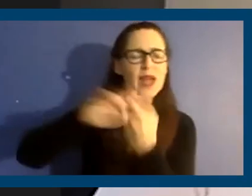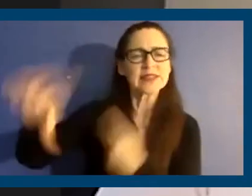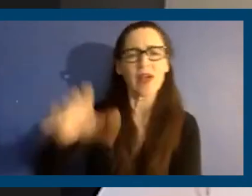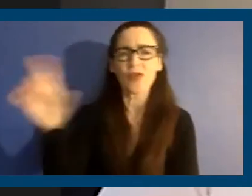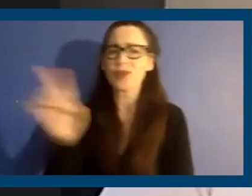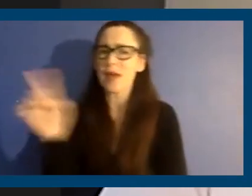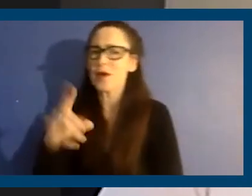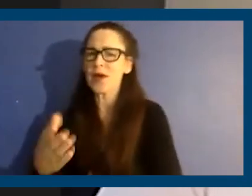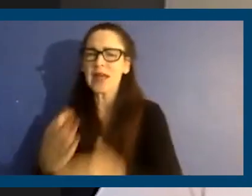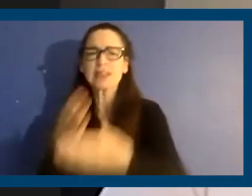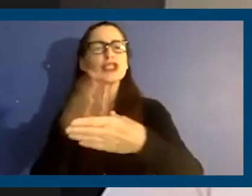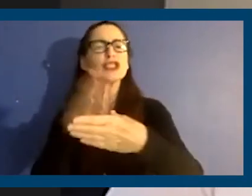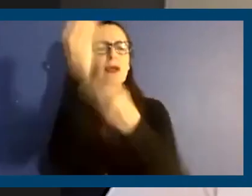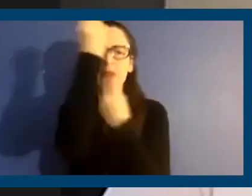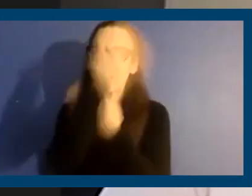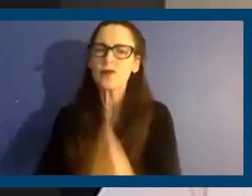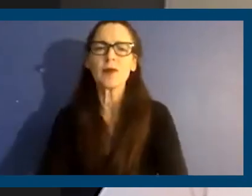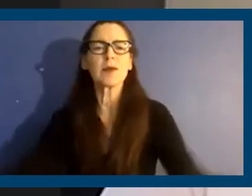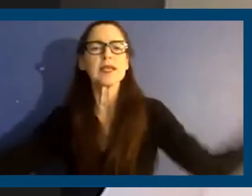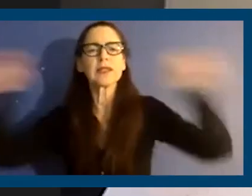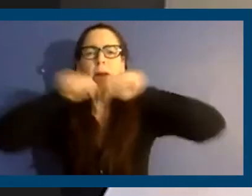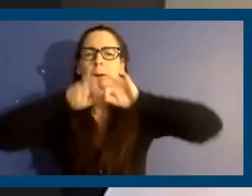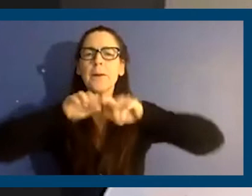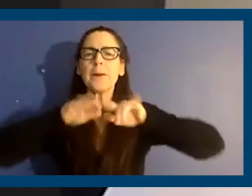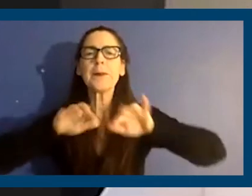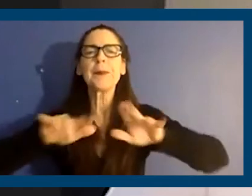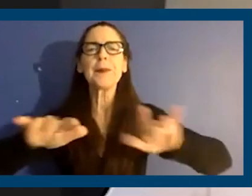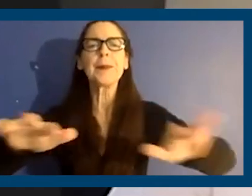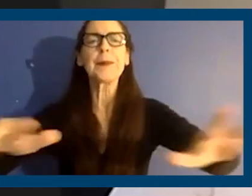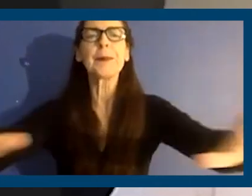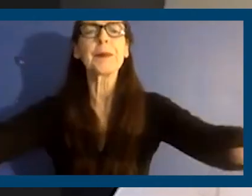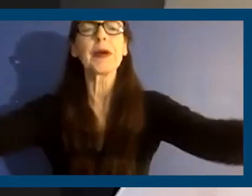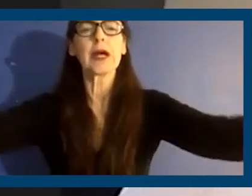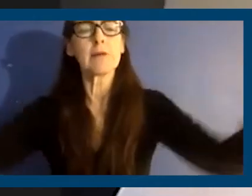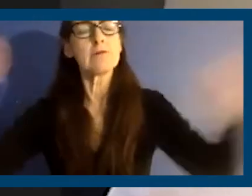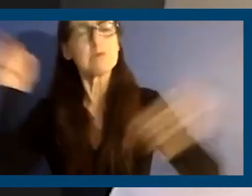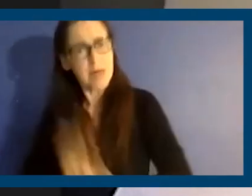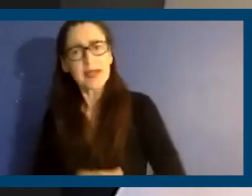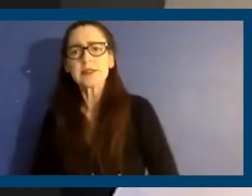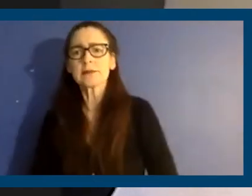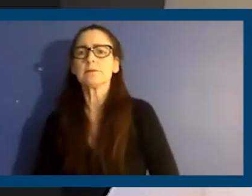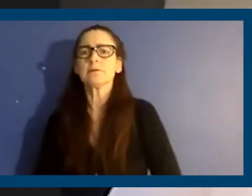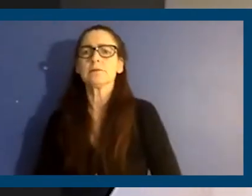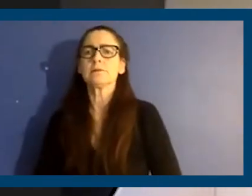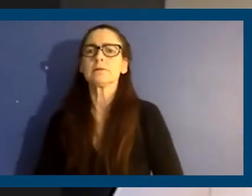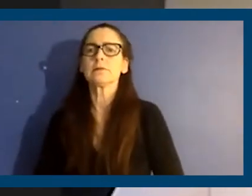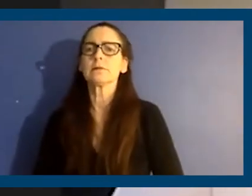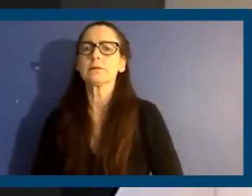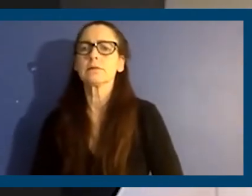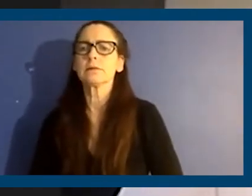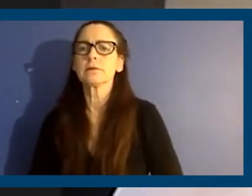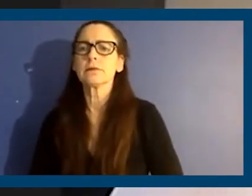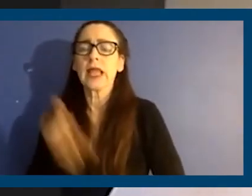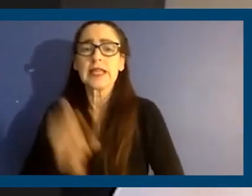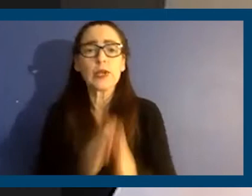please, you know, just spread the word because a lot of people, know, Democrats and people who are politically involved will be coming to you and asking you